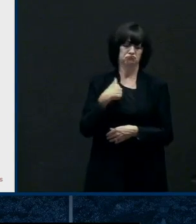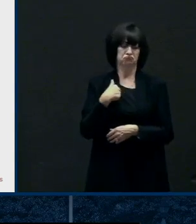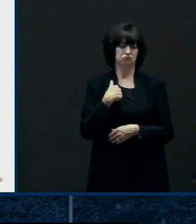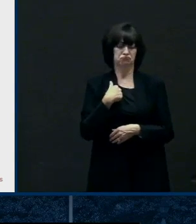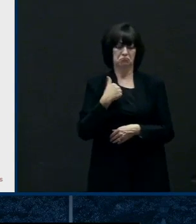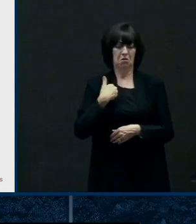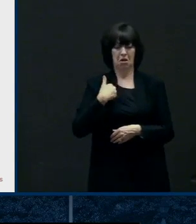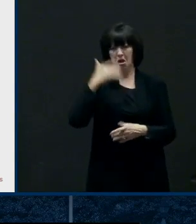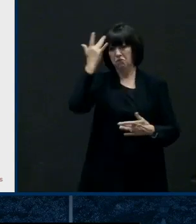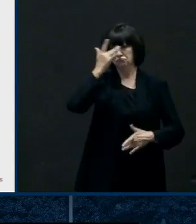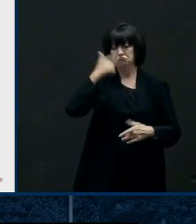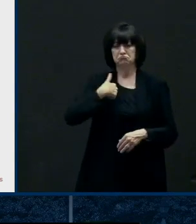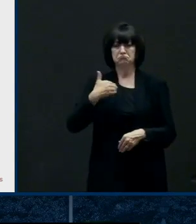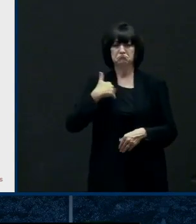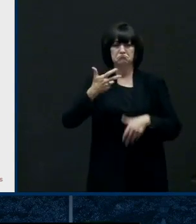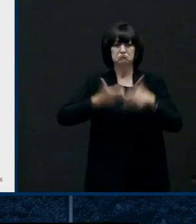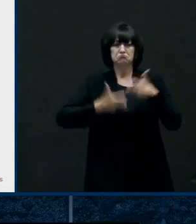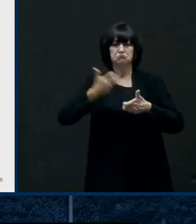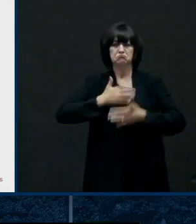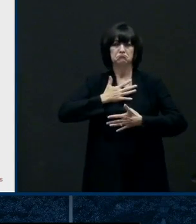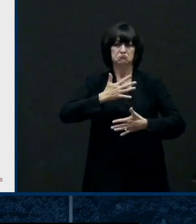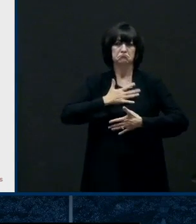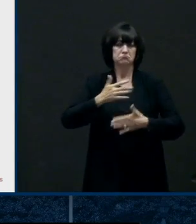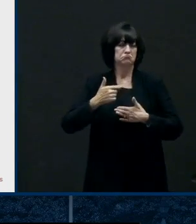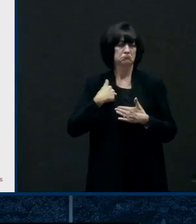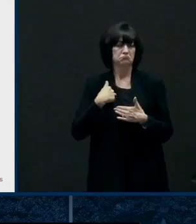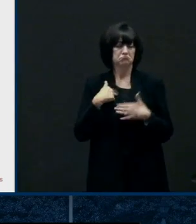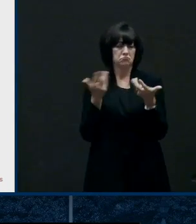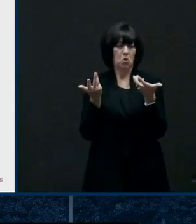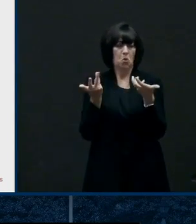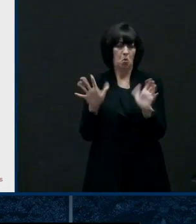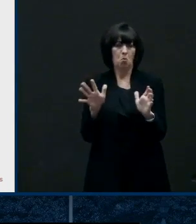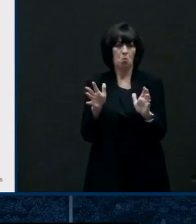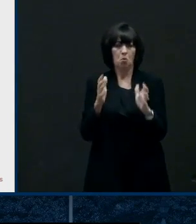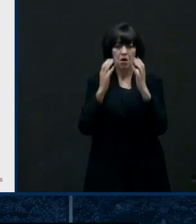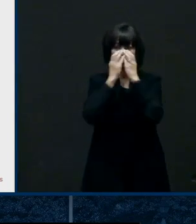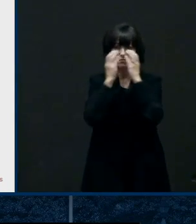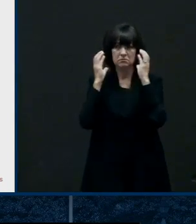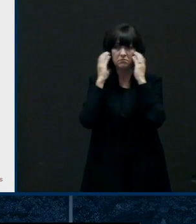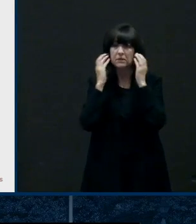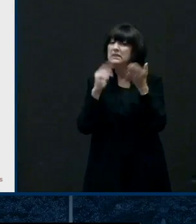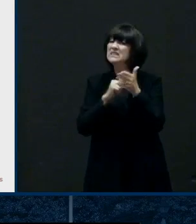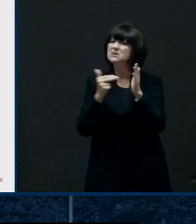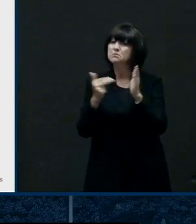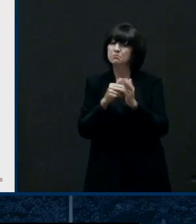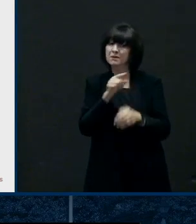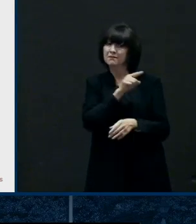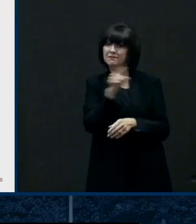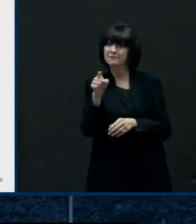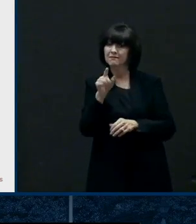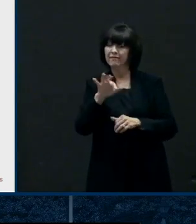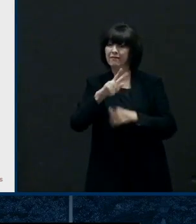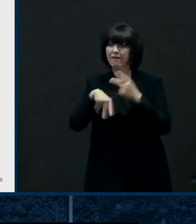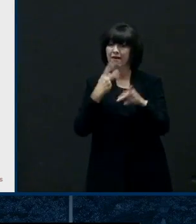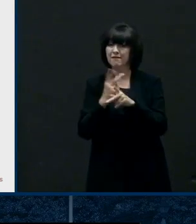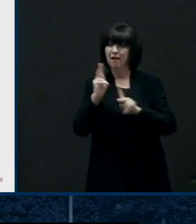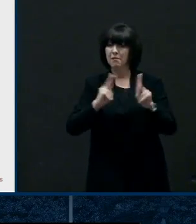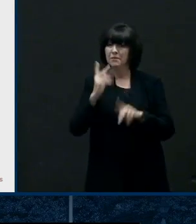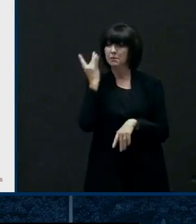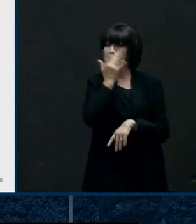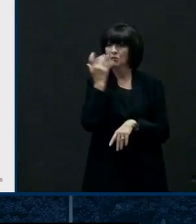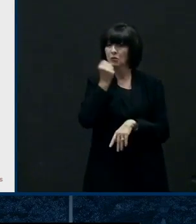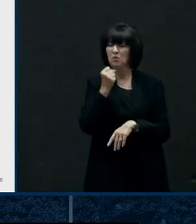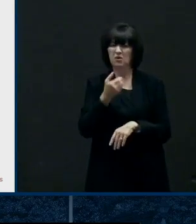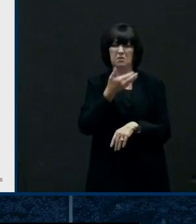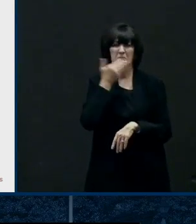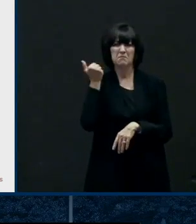a face covering that they really should not be in public places where they are exposed to other individuals anyhow i